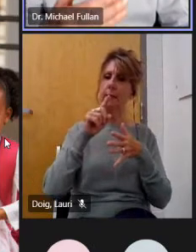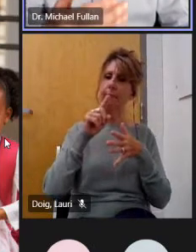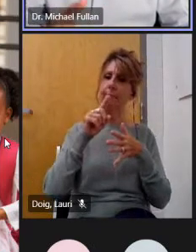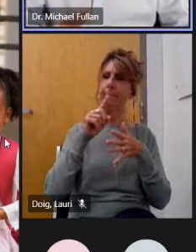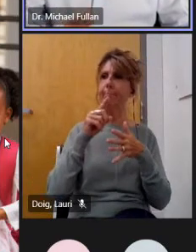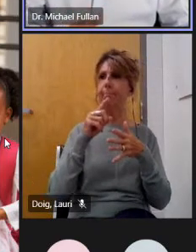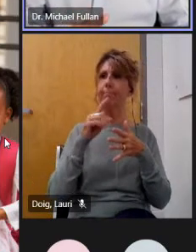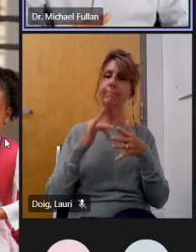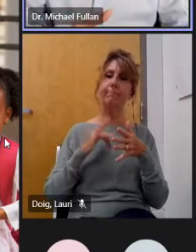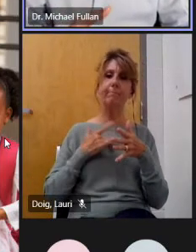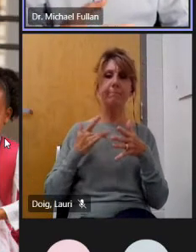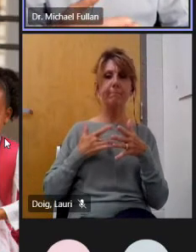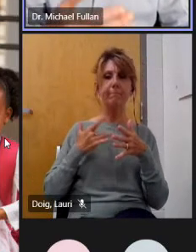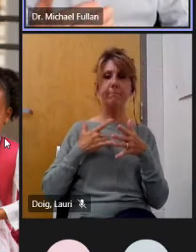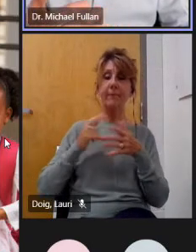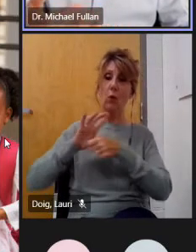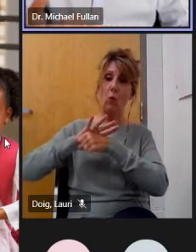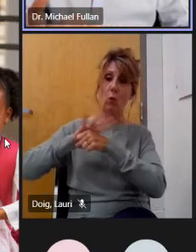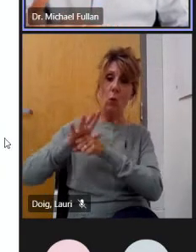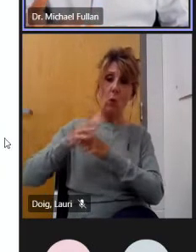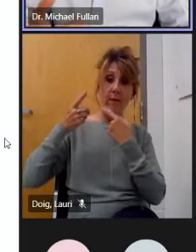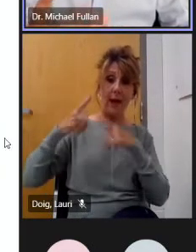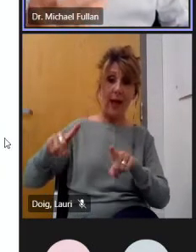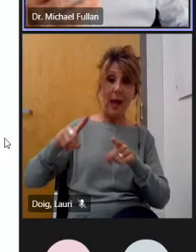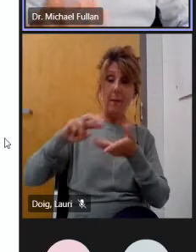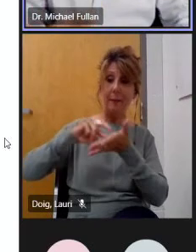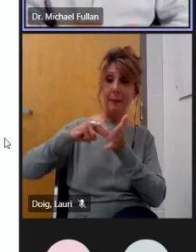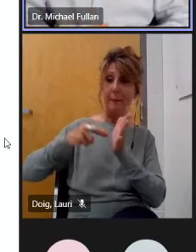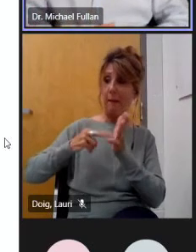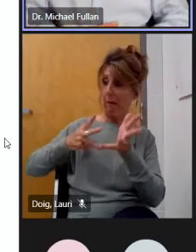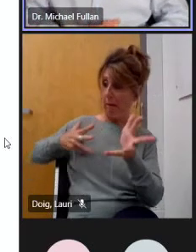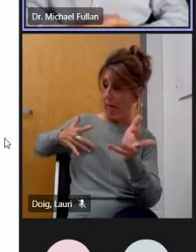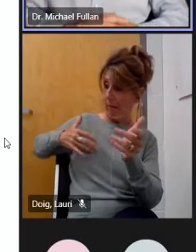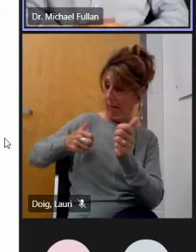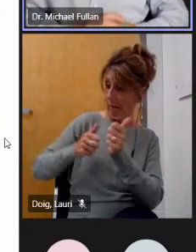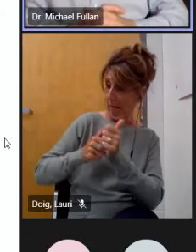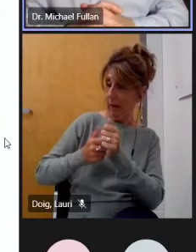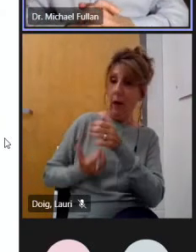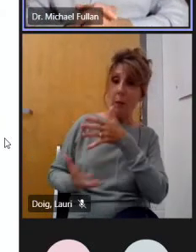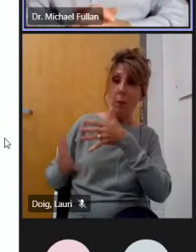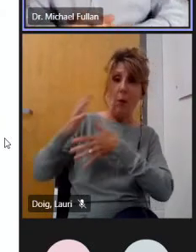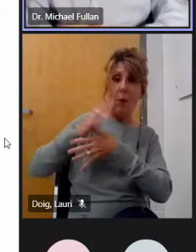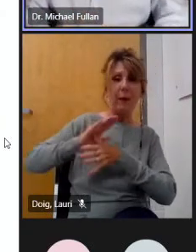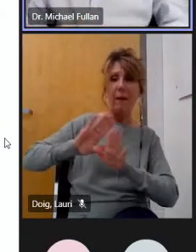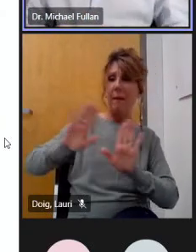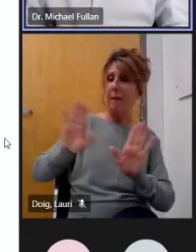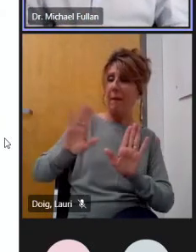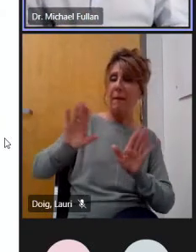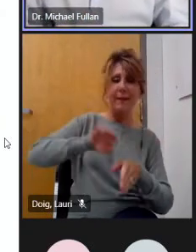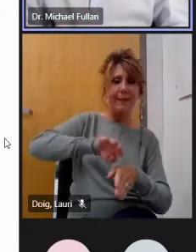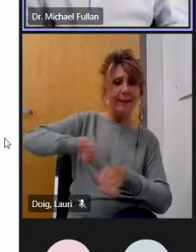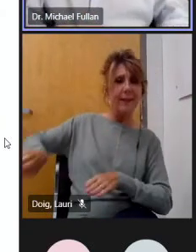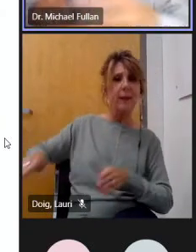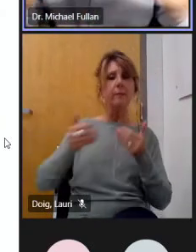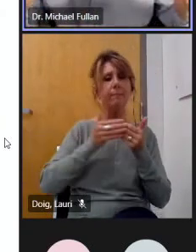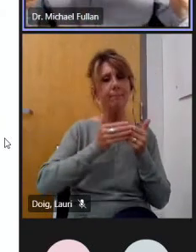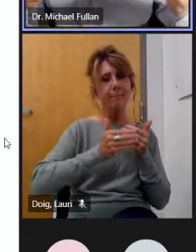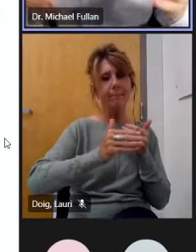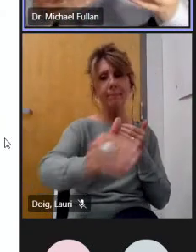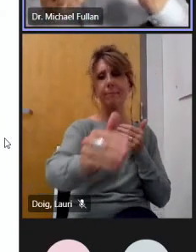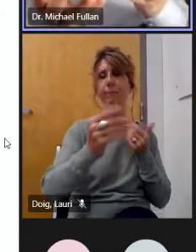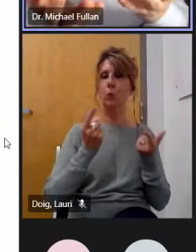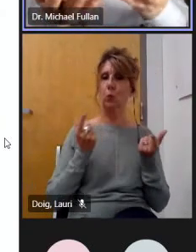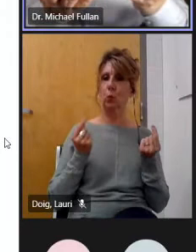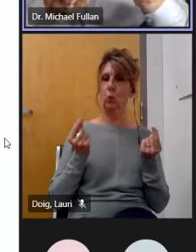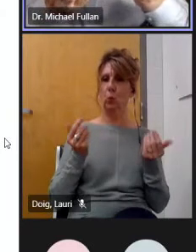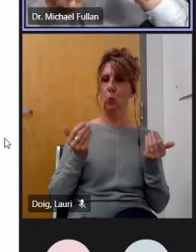uh addressed and i'm not going to take each of the ten but this gives you a very good flavor of it uh you you can see